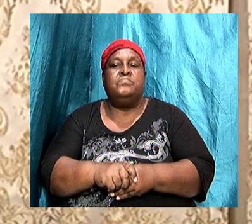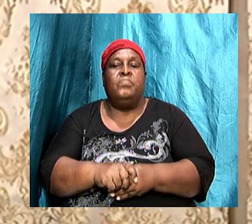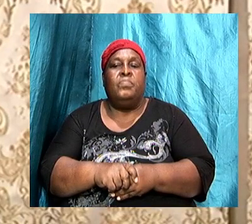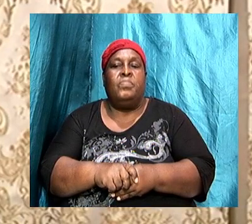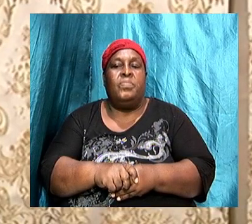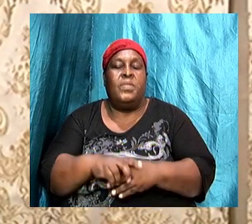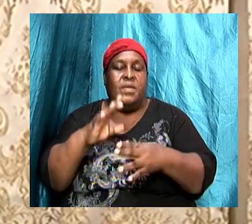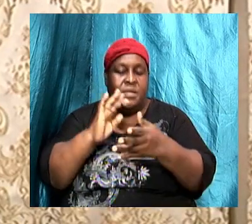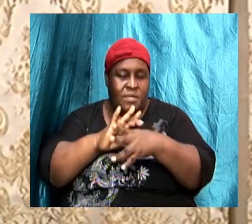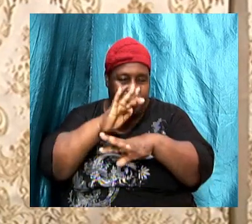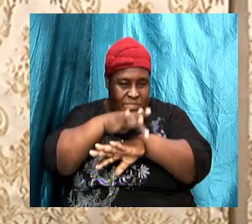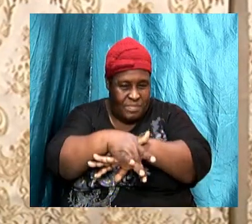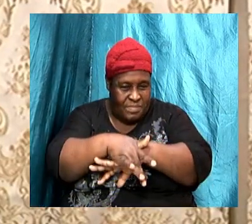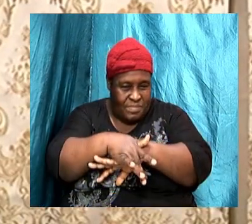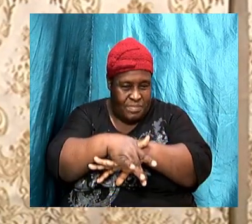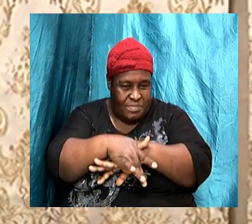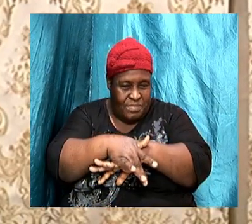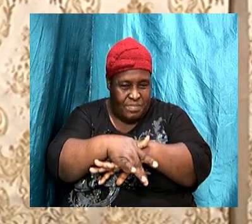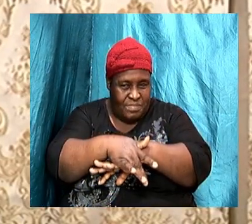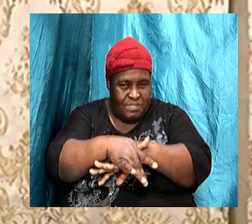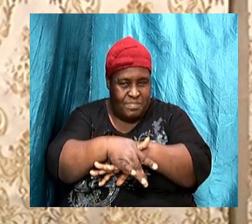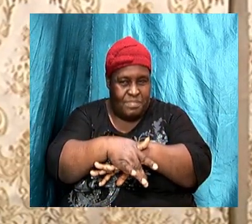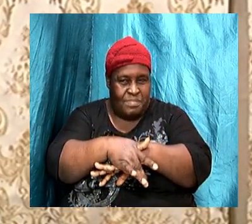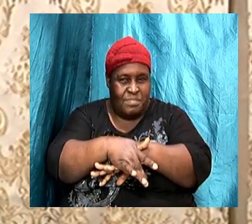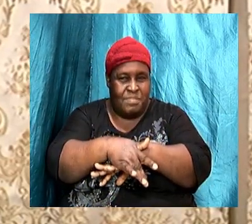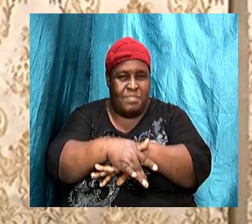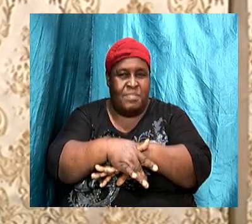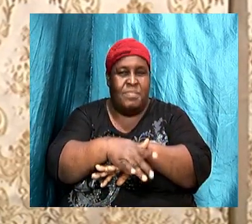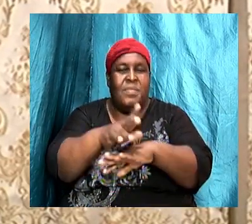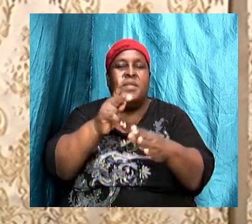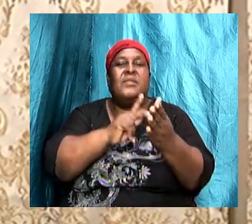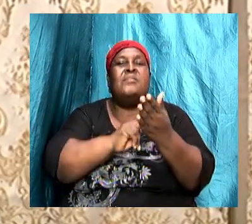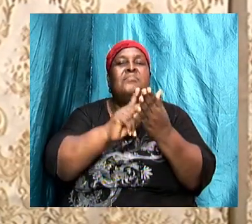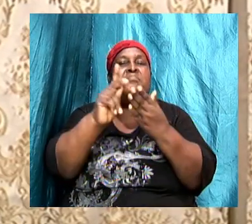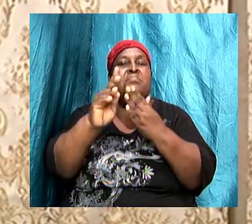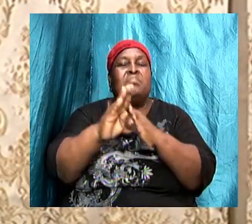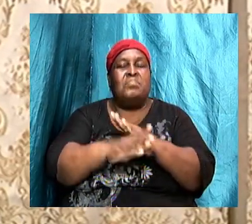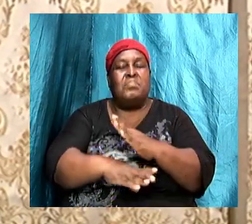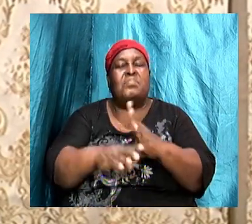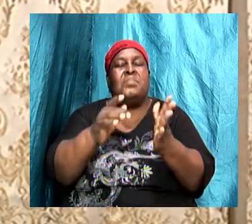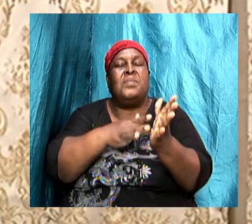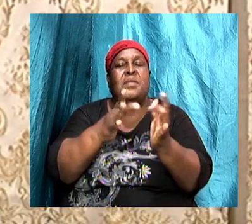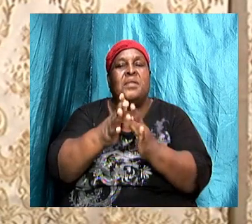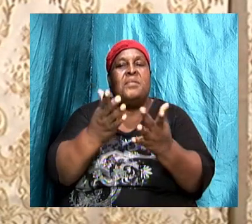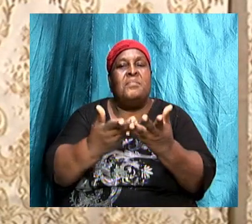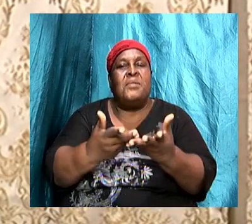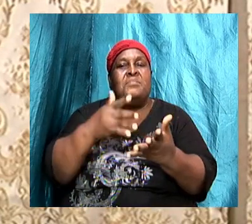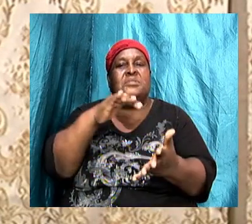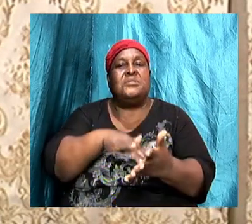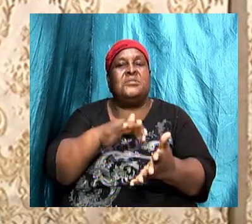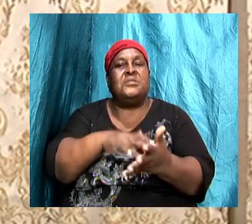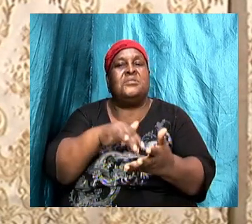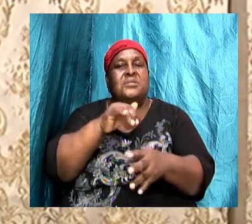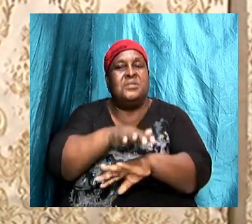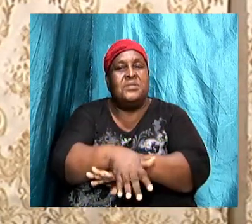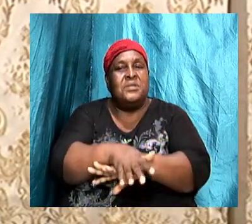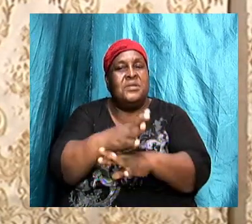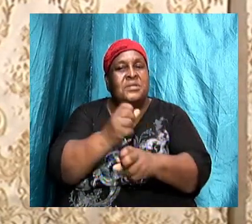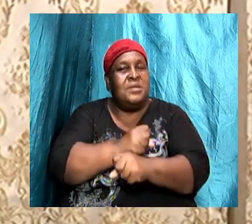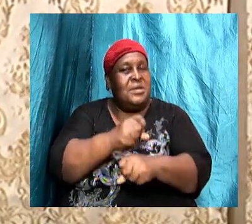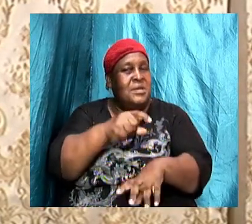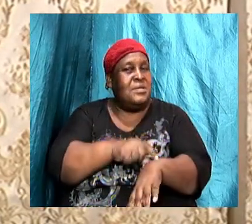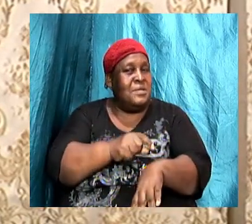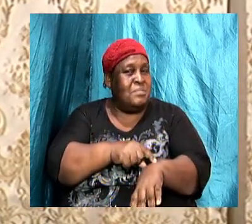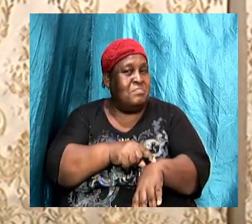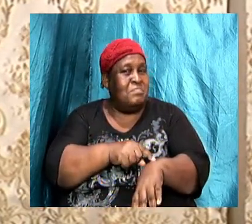in my presentation in Bible study tonight, we are going to take time this evening and we are